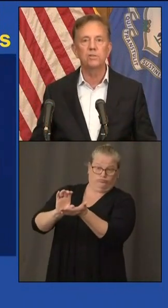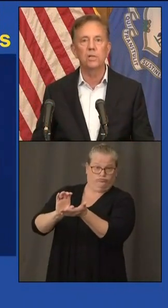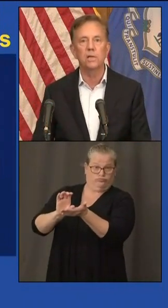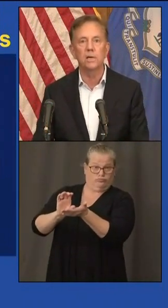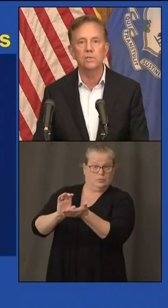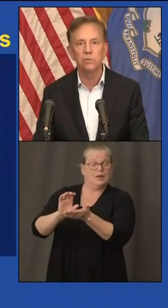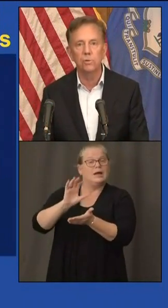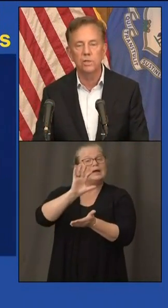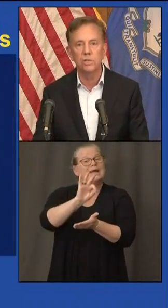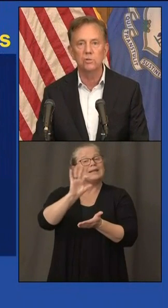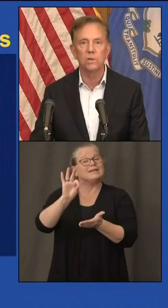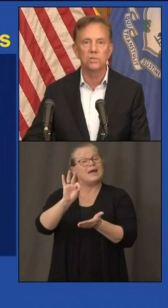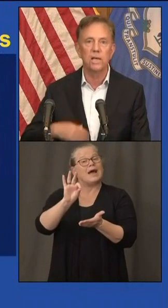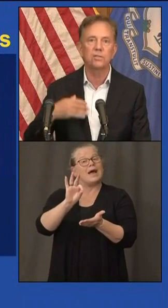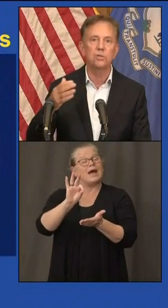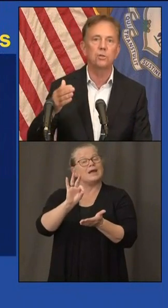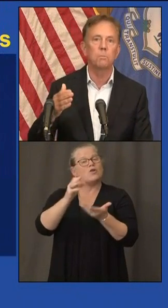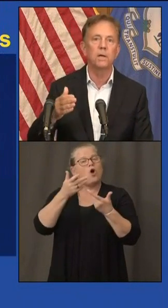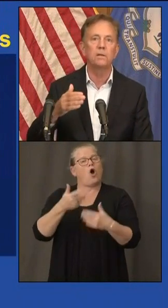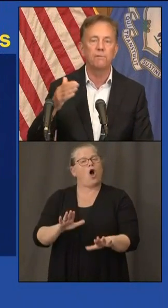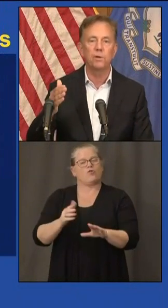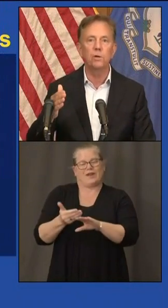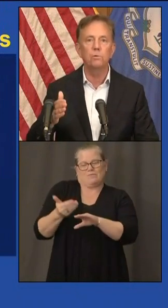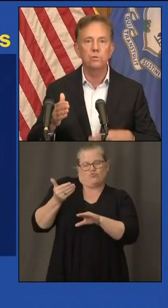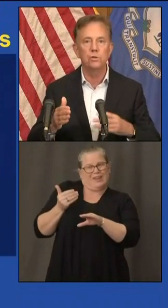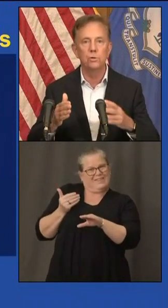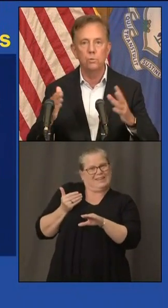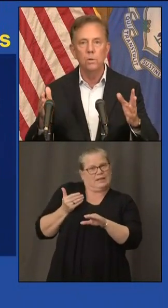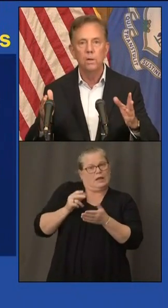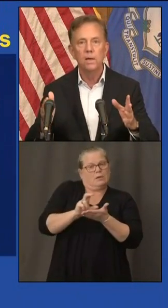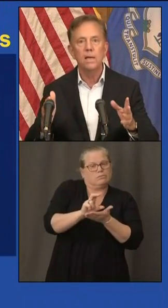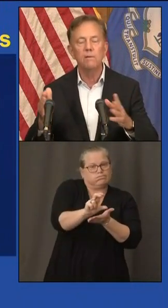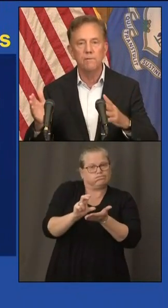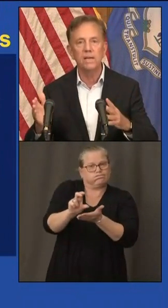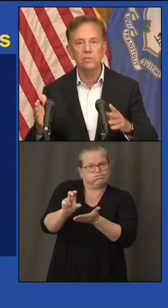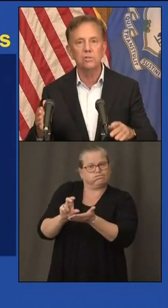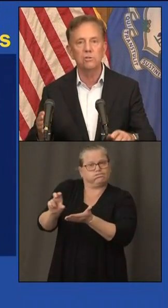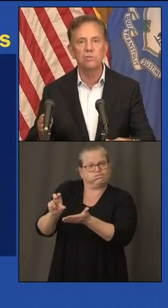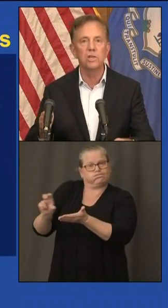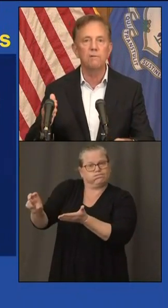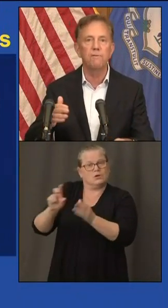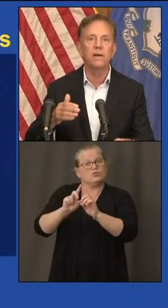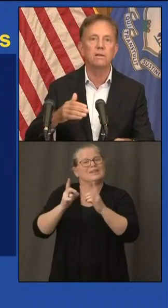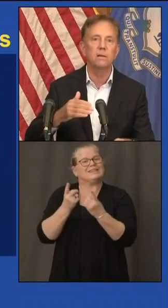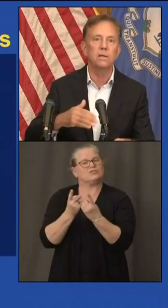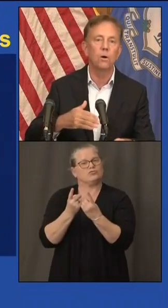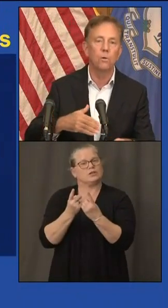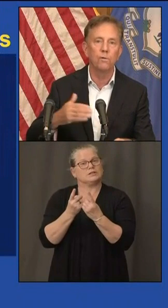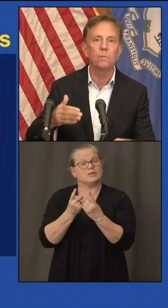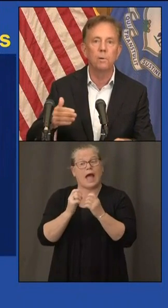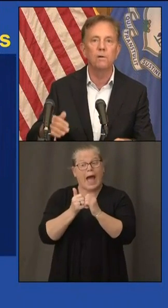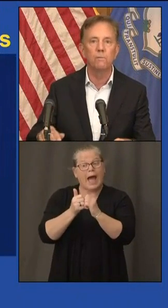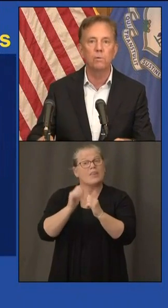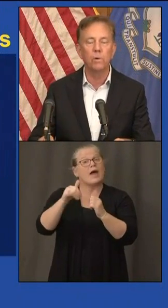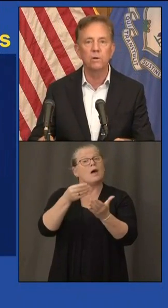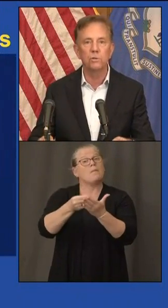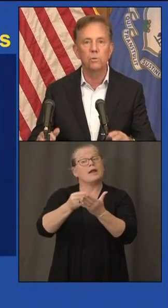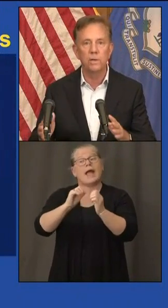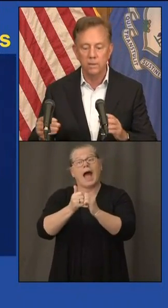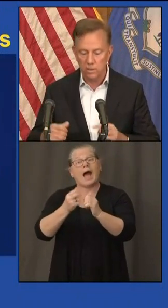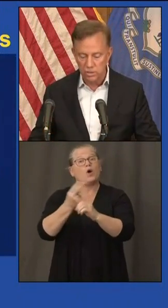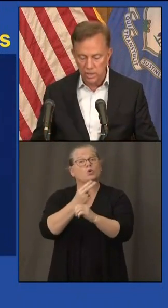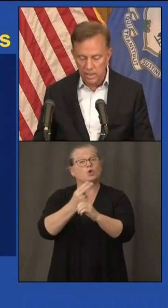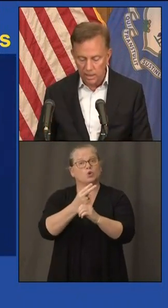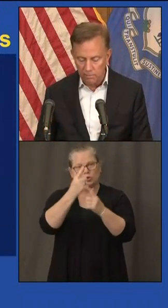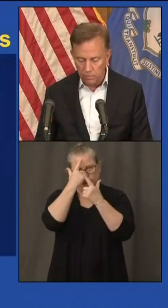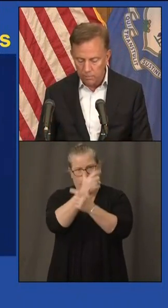previously uh to the districts that's money for you to invest as you see fit over and above what we are